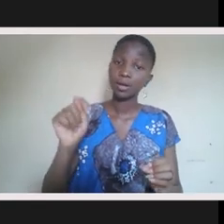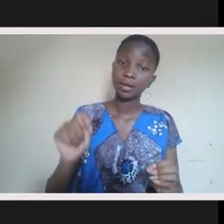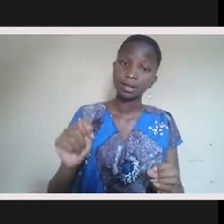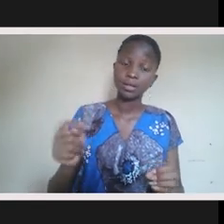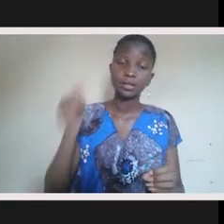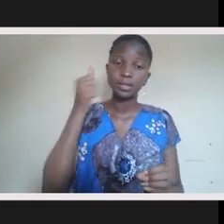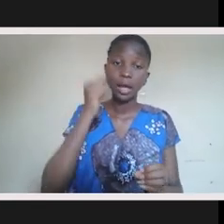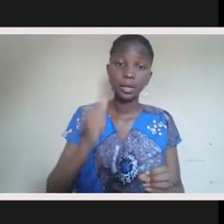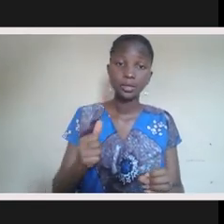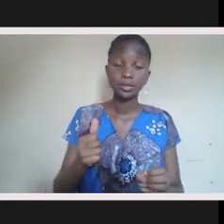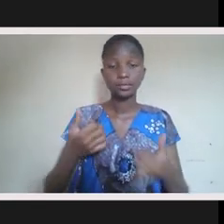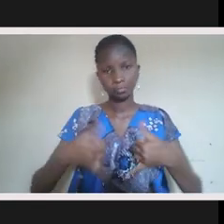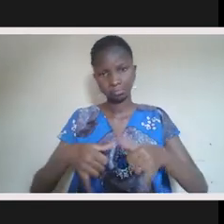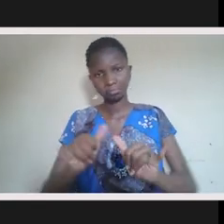alive.